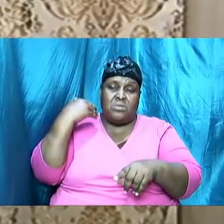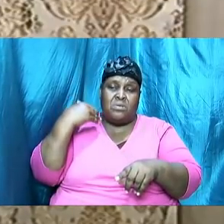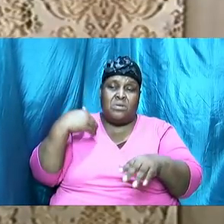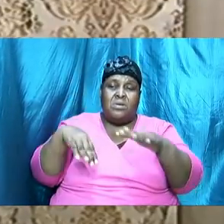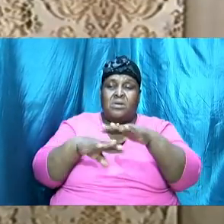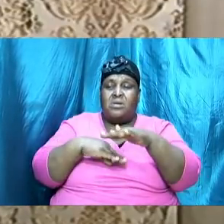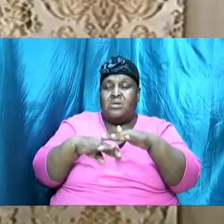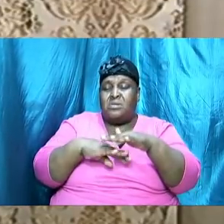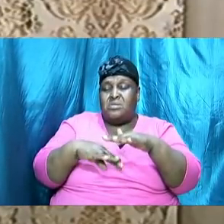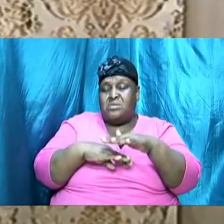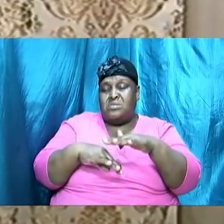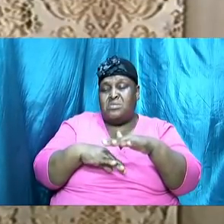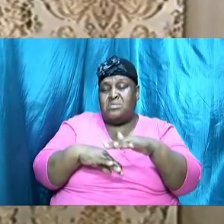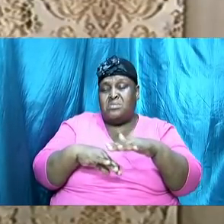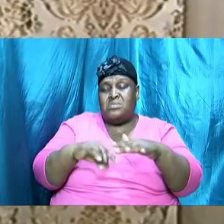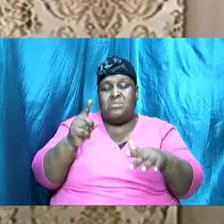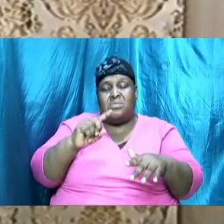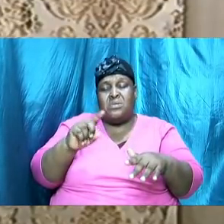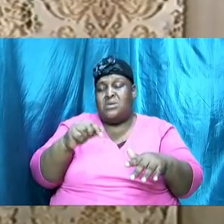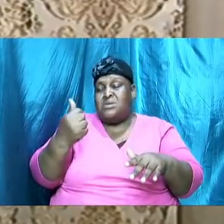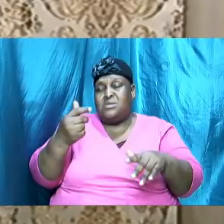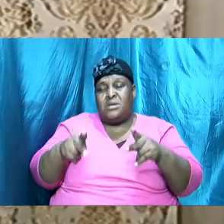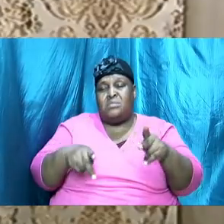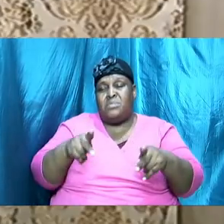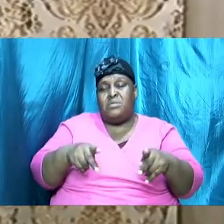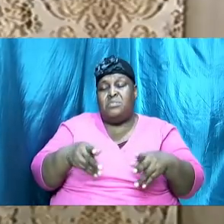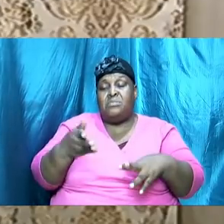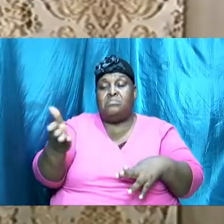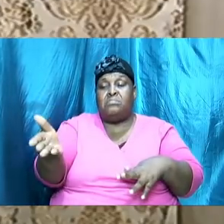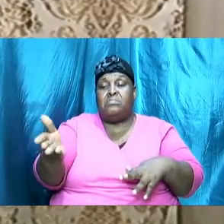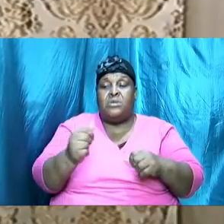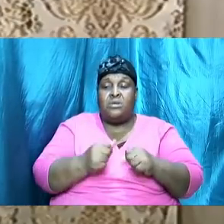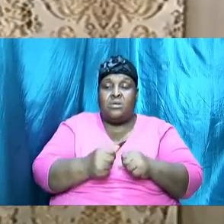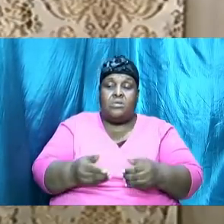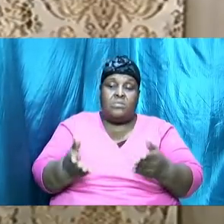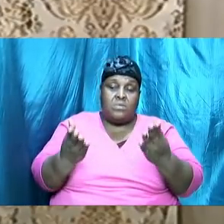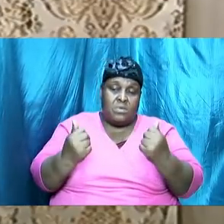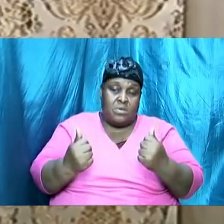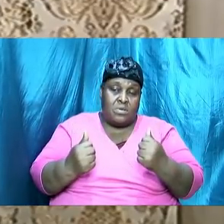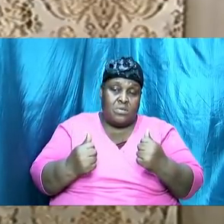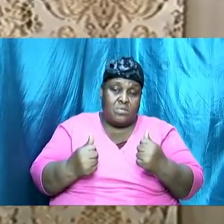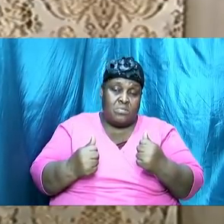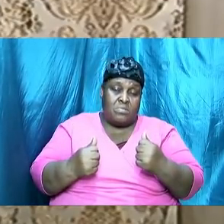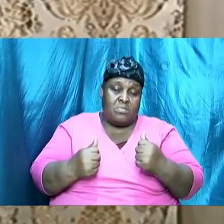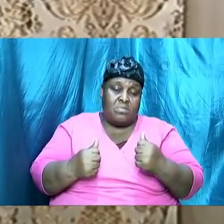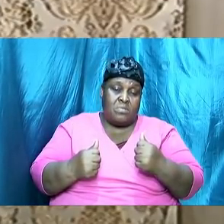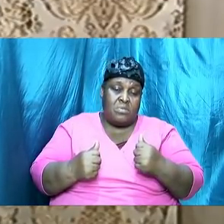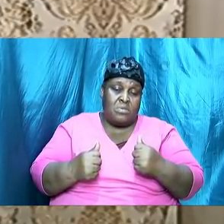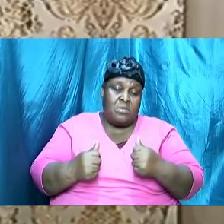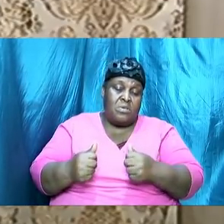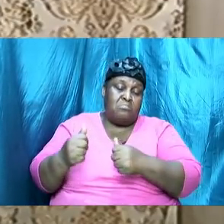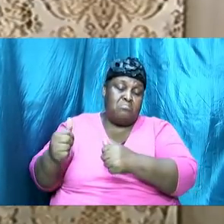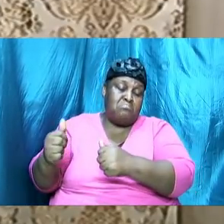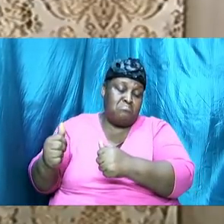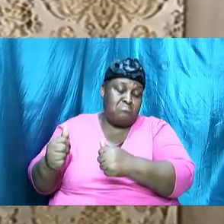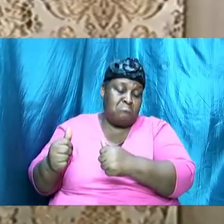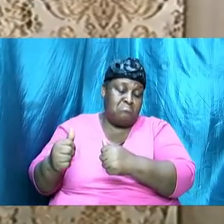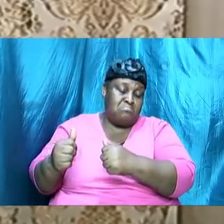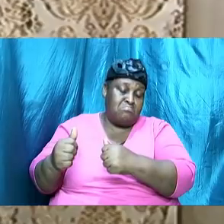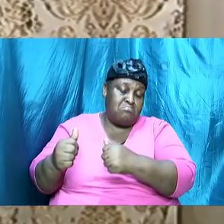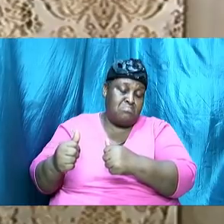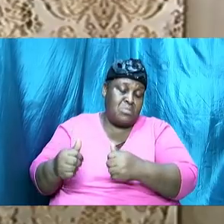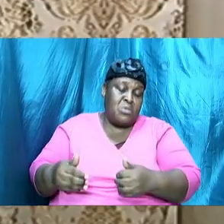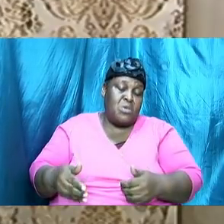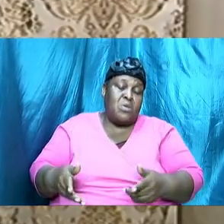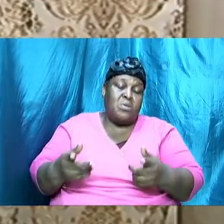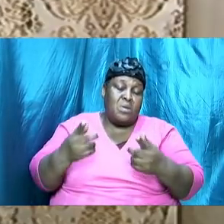template, where only 10 people were there, we came up with another, it was suggested, and we followed through with it, we came up